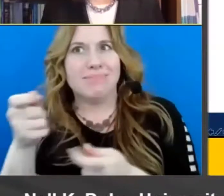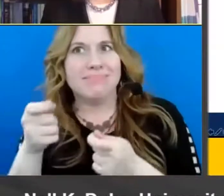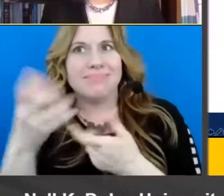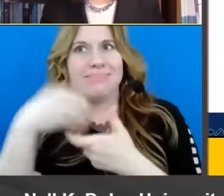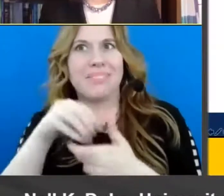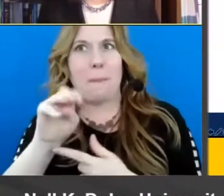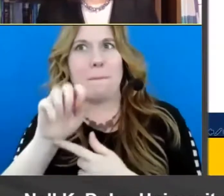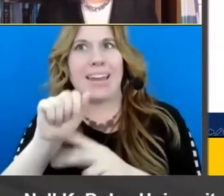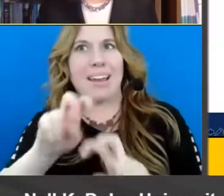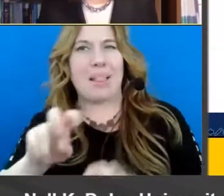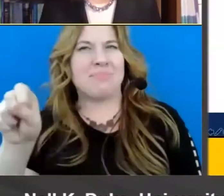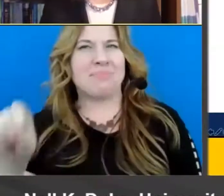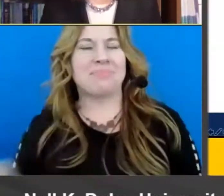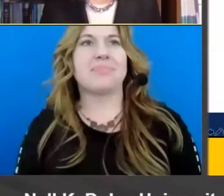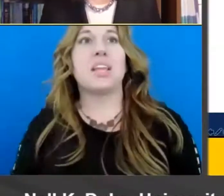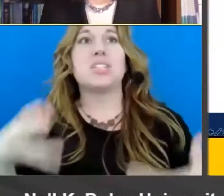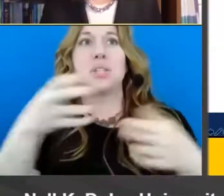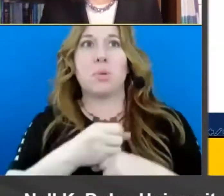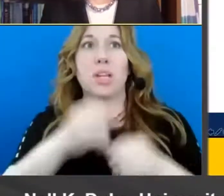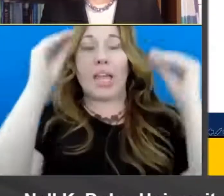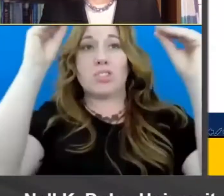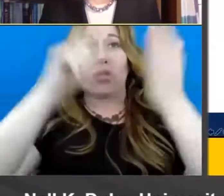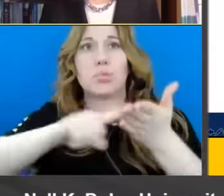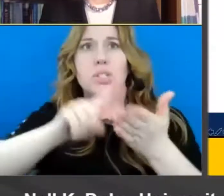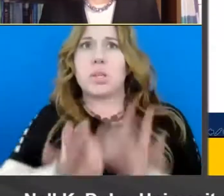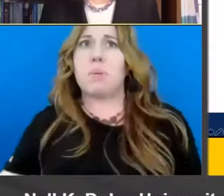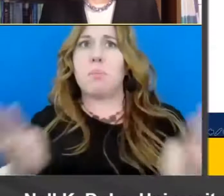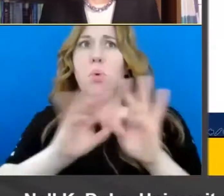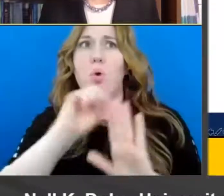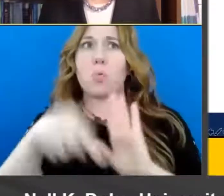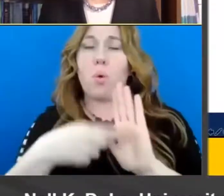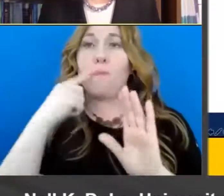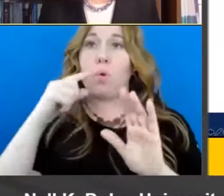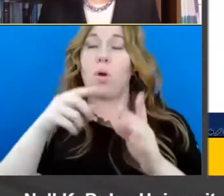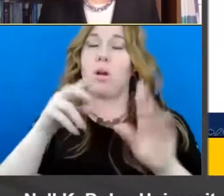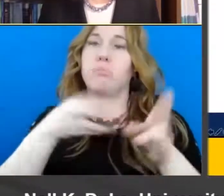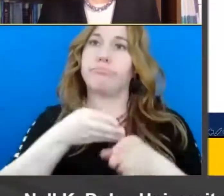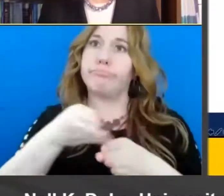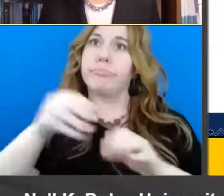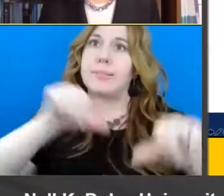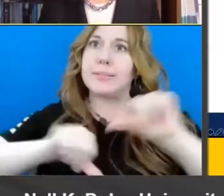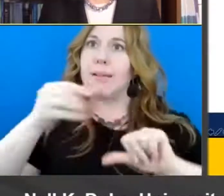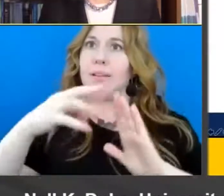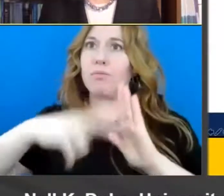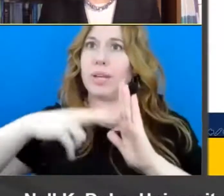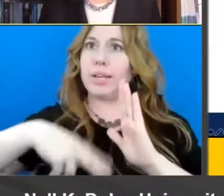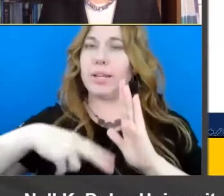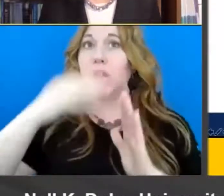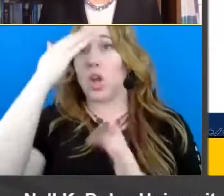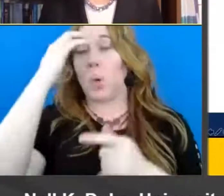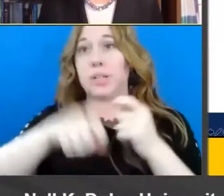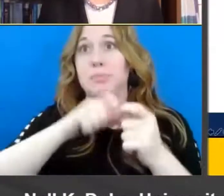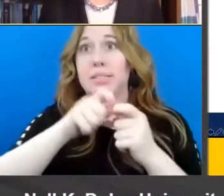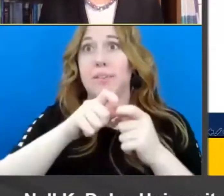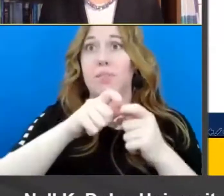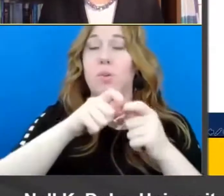research i've argued has a very important role to play in the science of reading so knowing um what particular instructional practices have been proven to